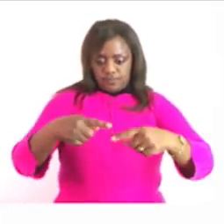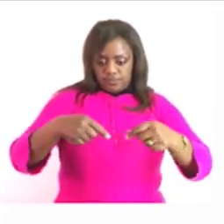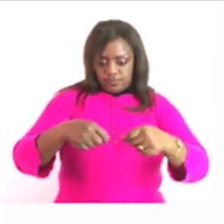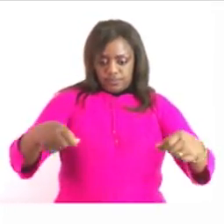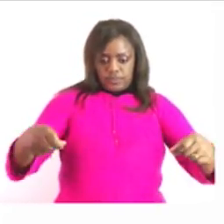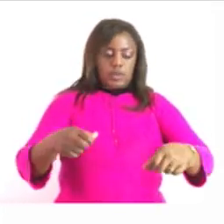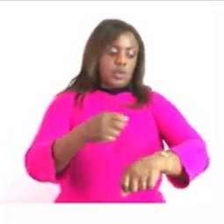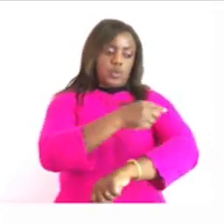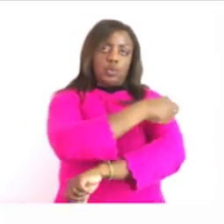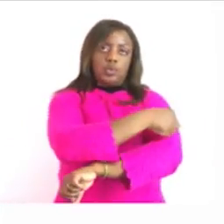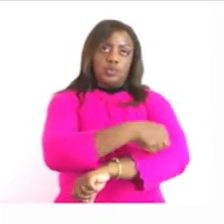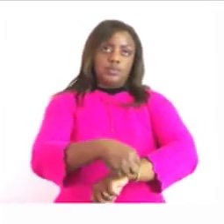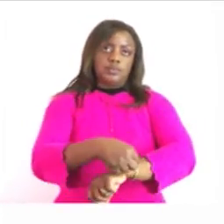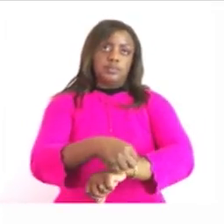temperature